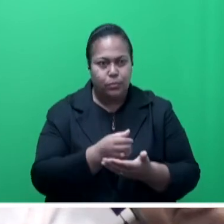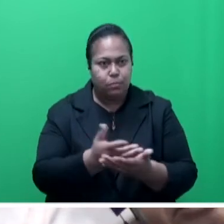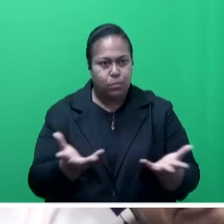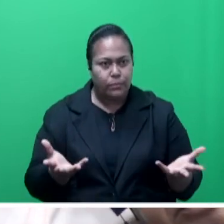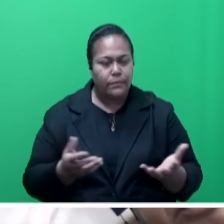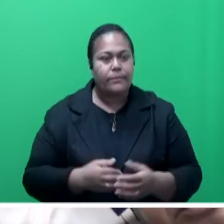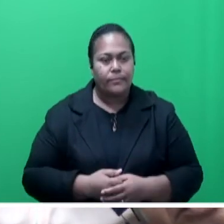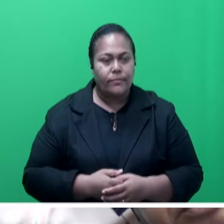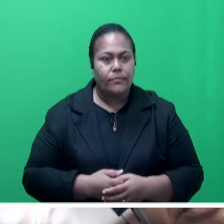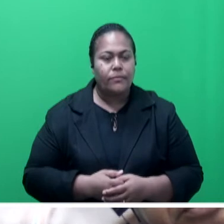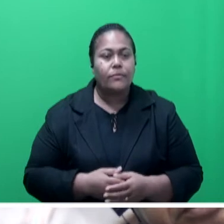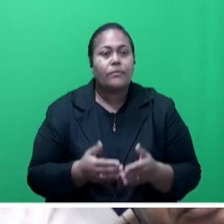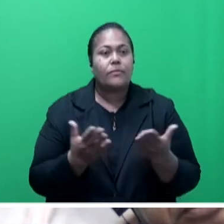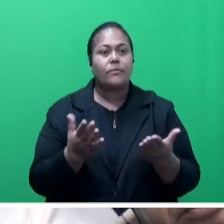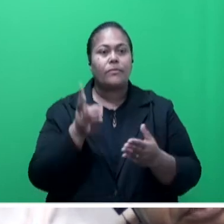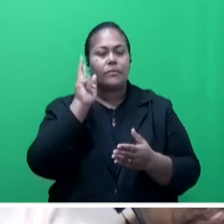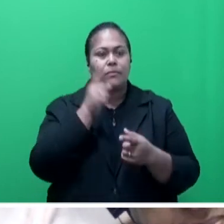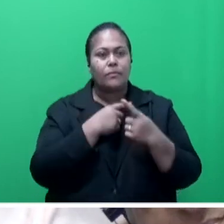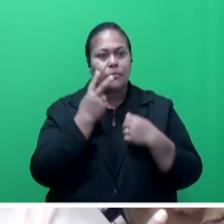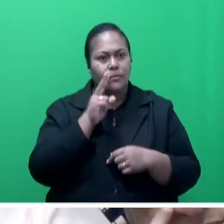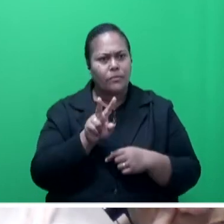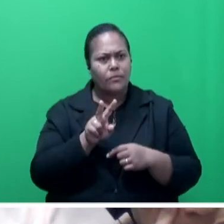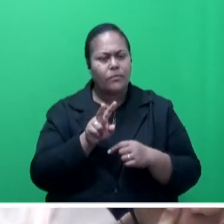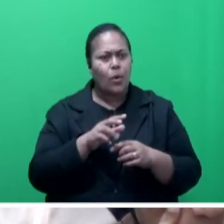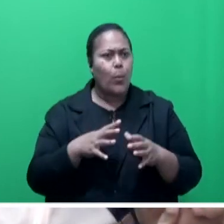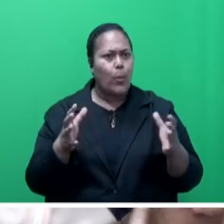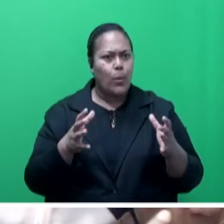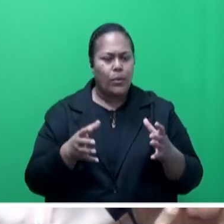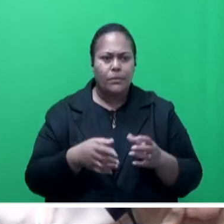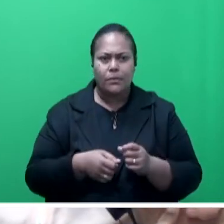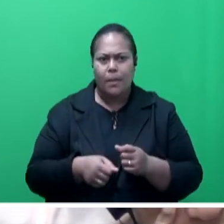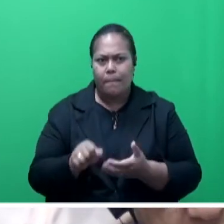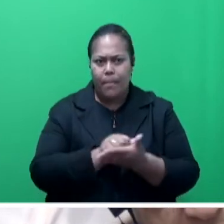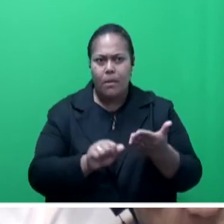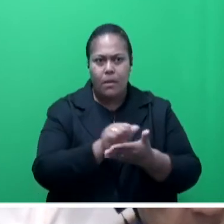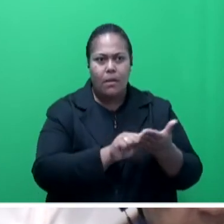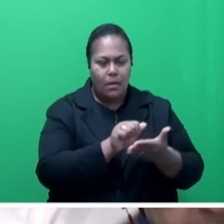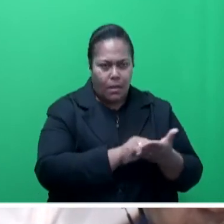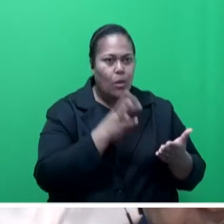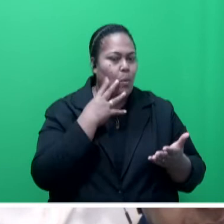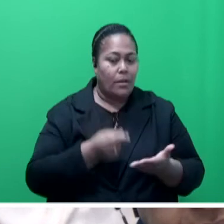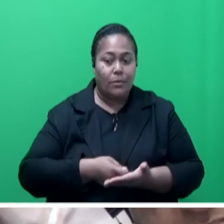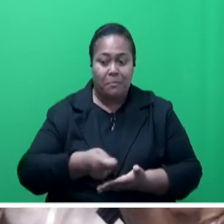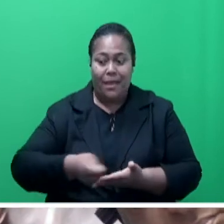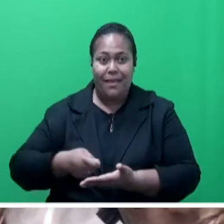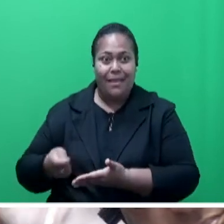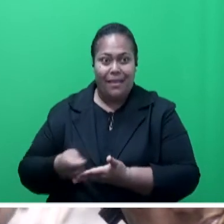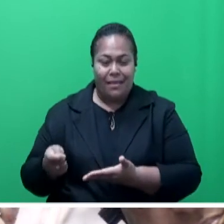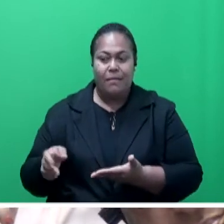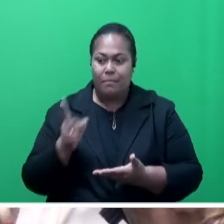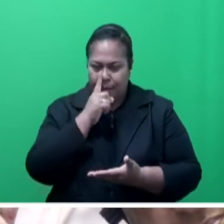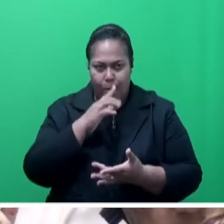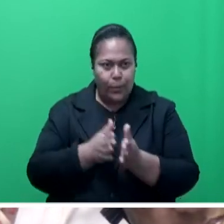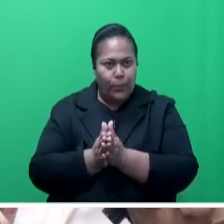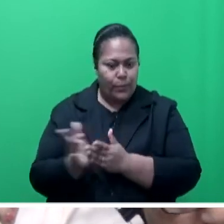huge consumption increase during these times when those payments were made out. And, again,